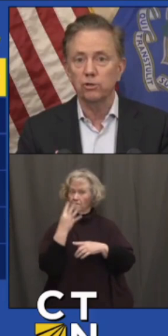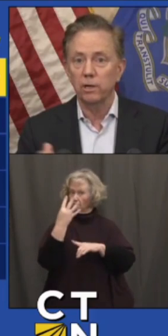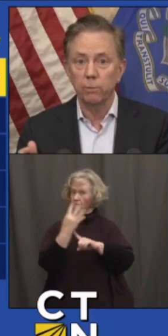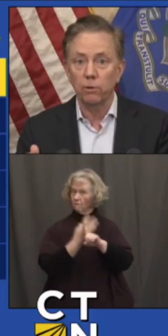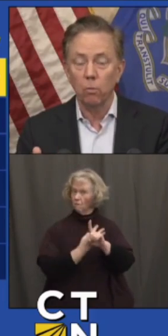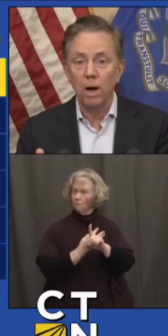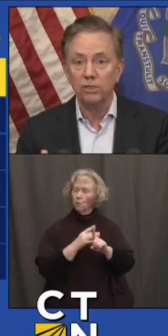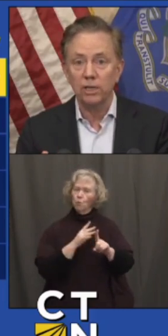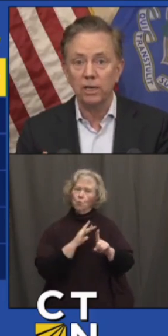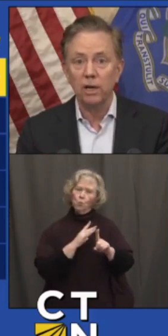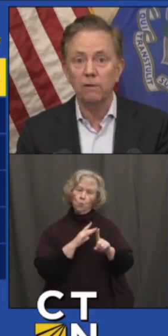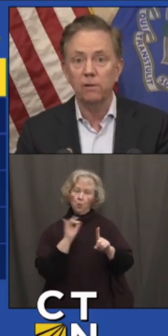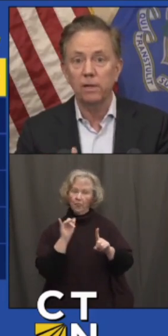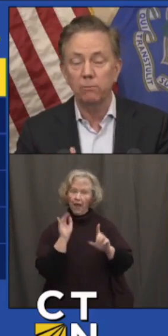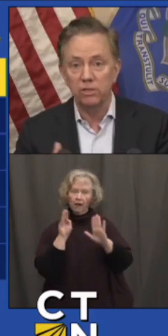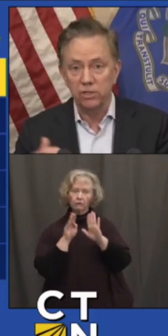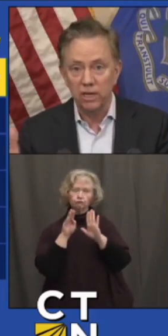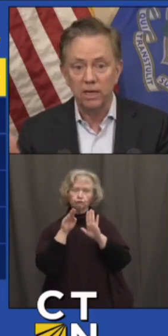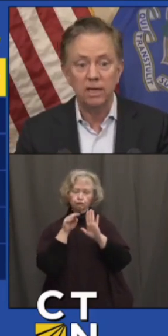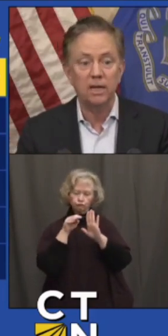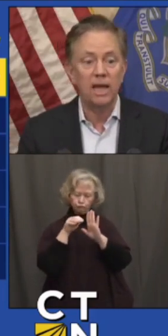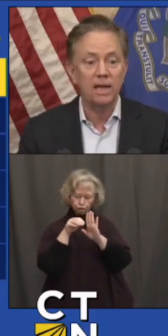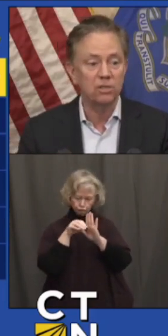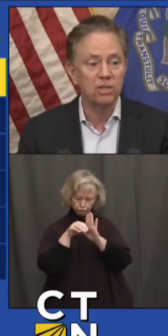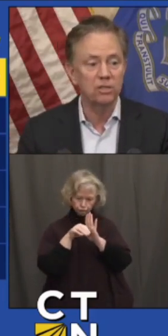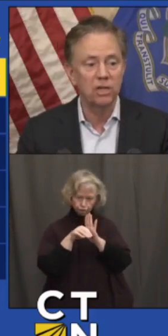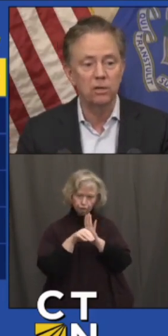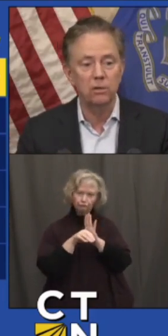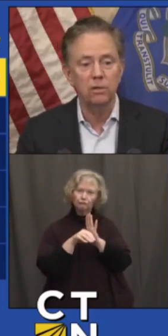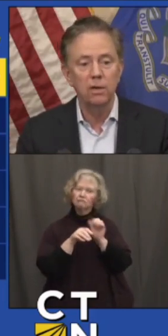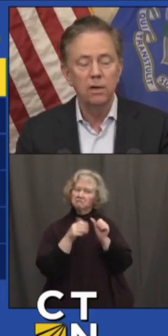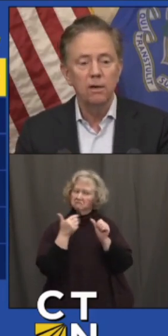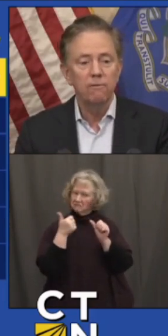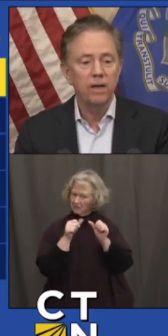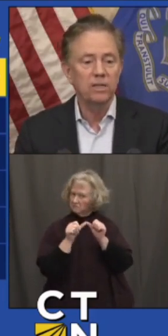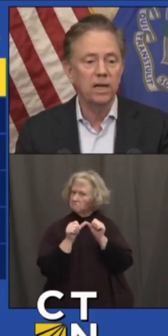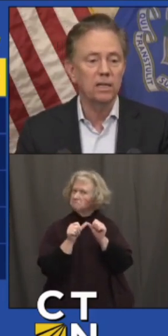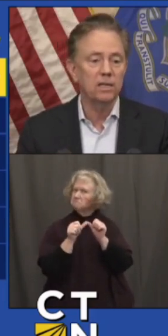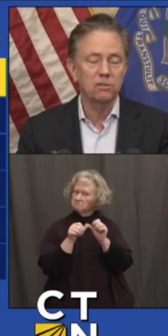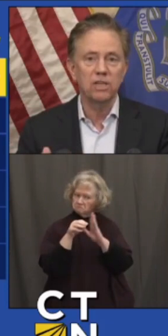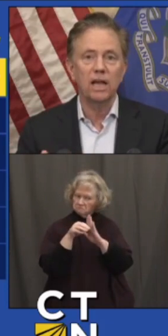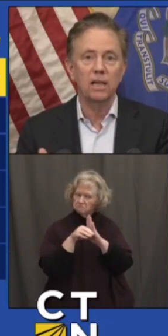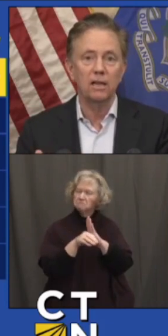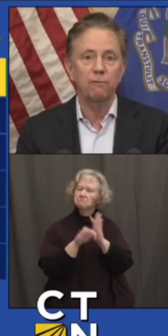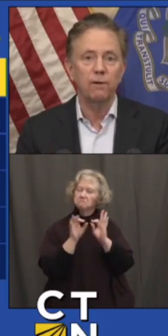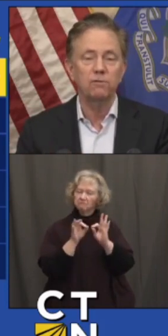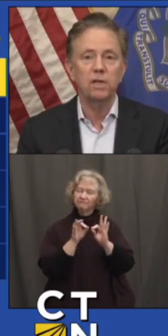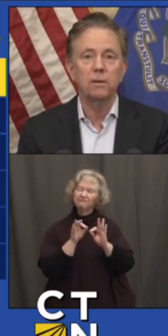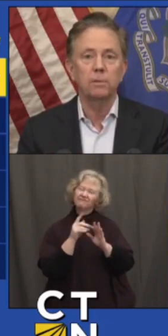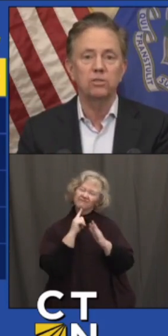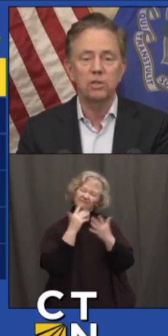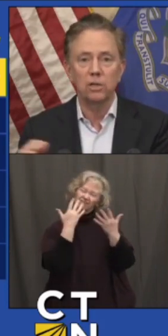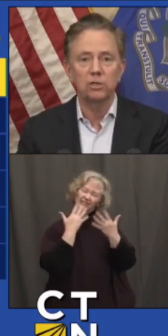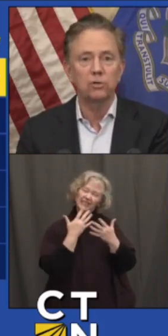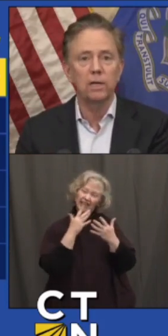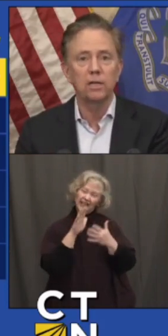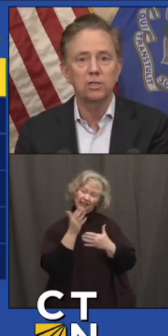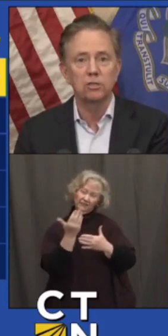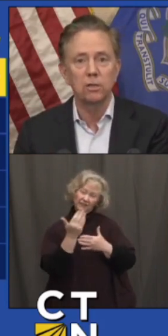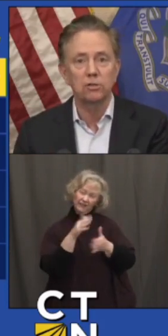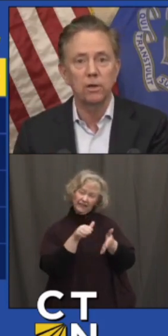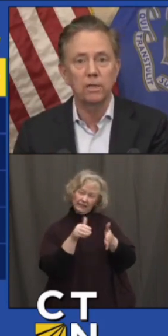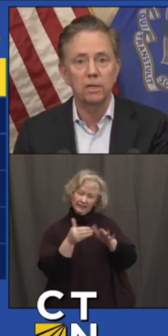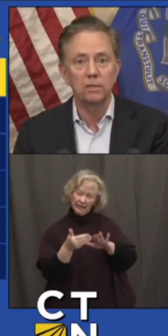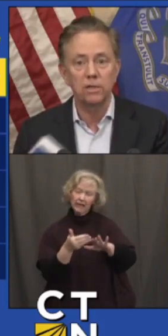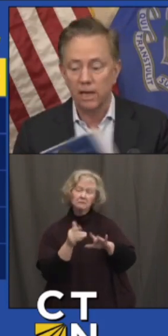this is a trend we were watching carefully, and we see it has continued. Fatalities, sadly, at 15, but still a trend